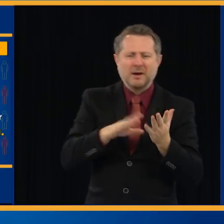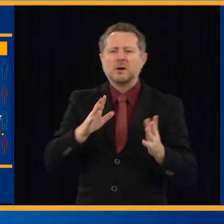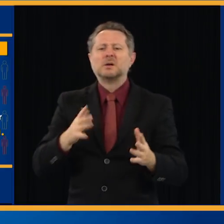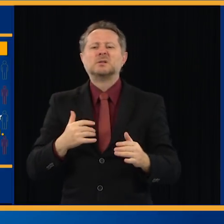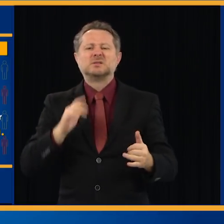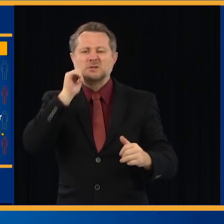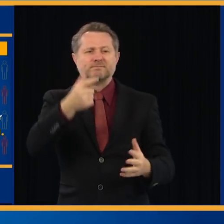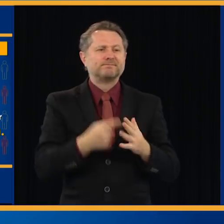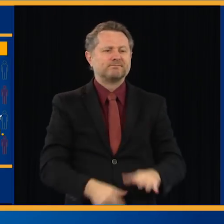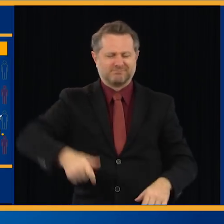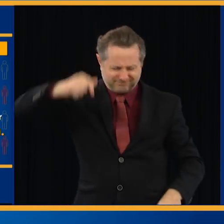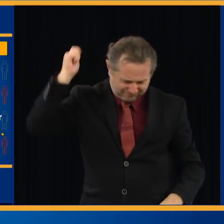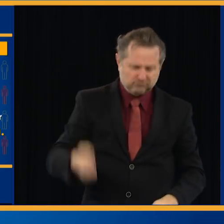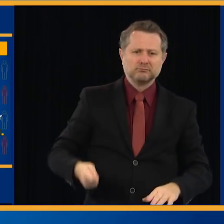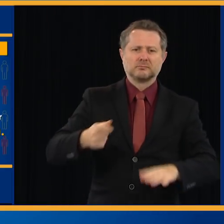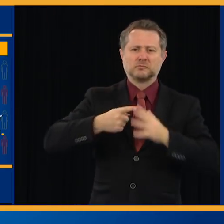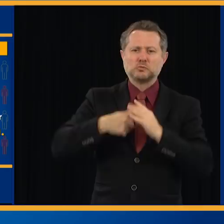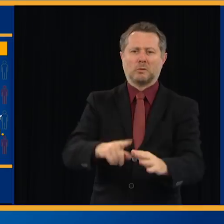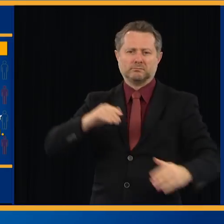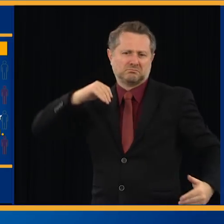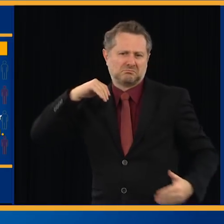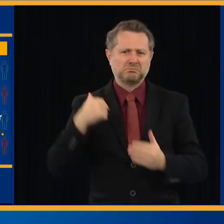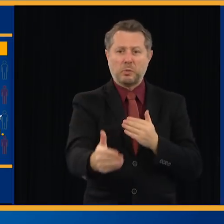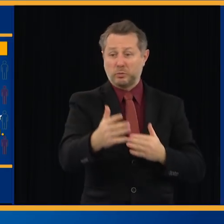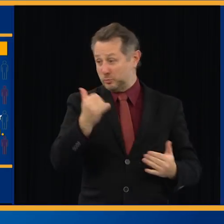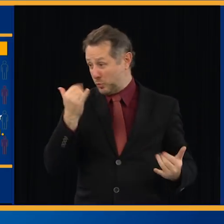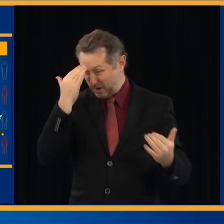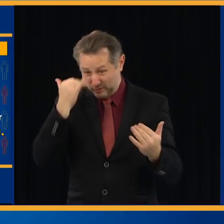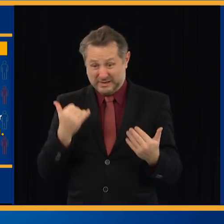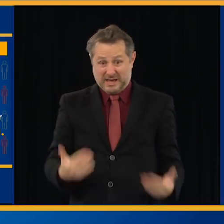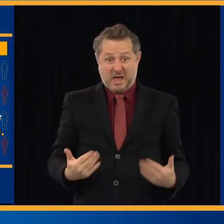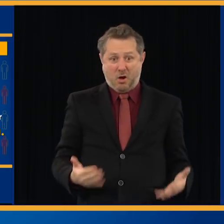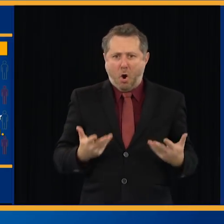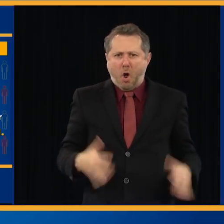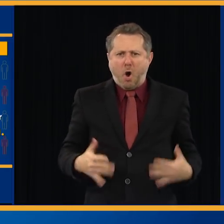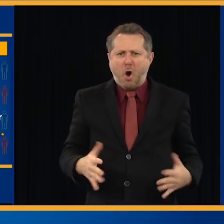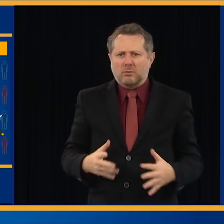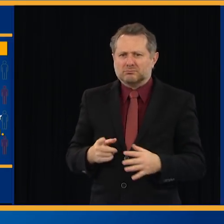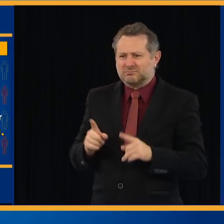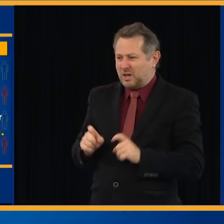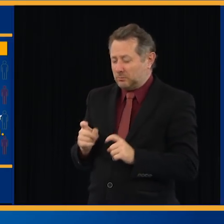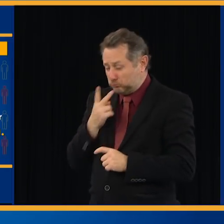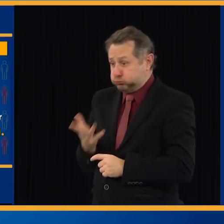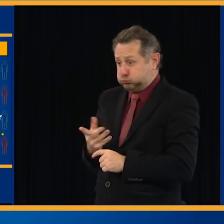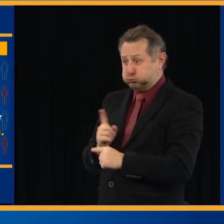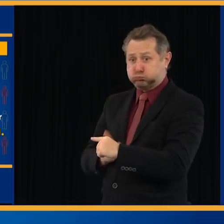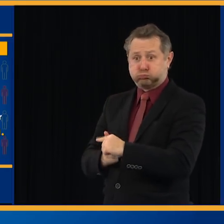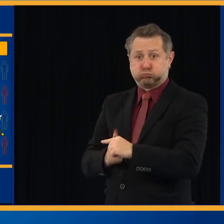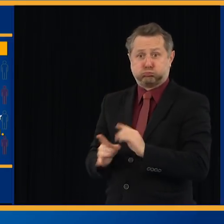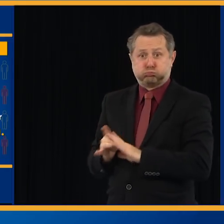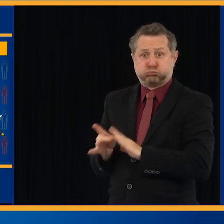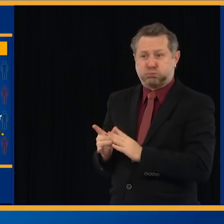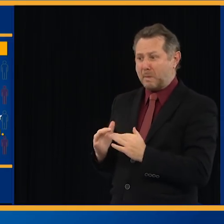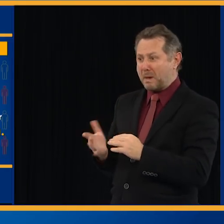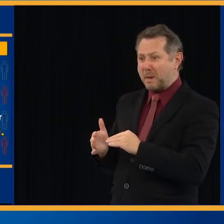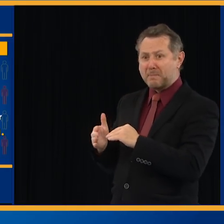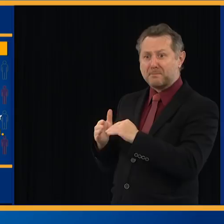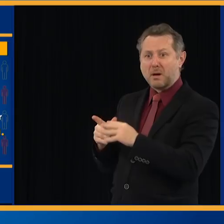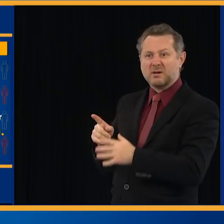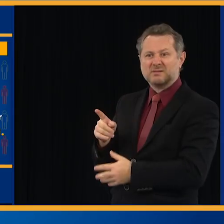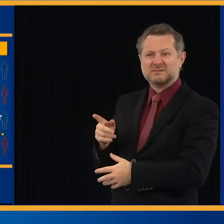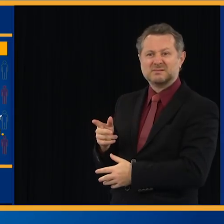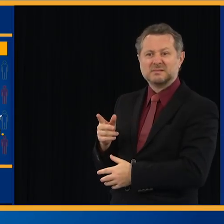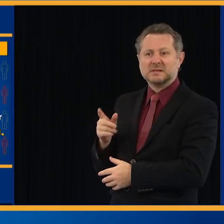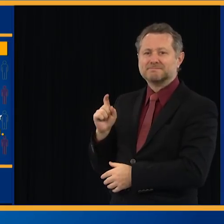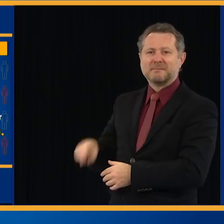because we're literally doing it right now, we're doing the testing, we're coming up to scale on the testing, you need the tracing